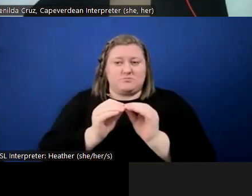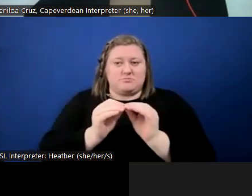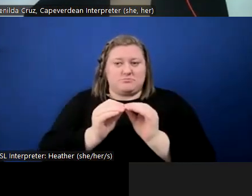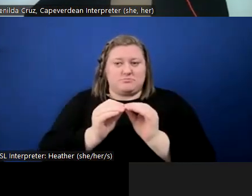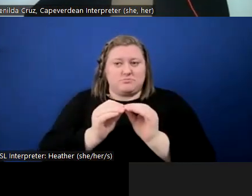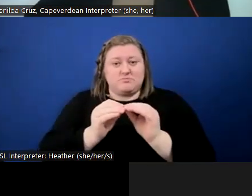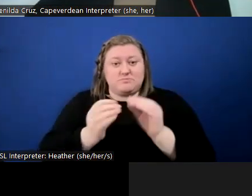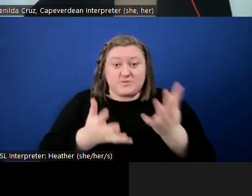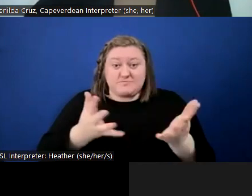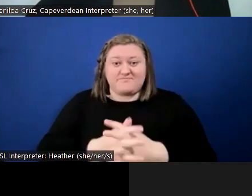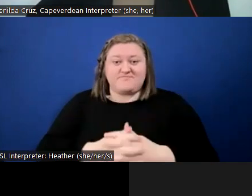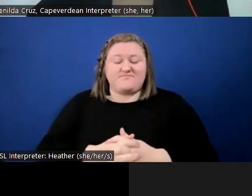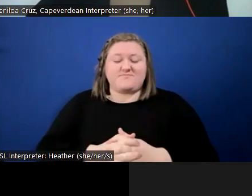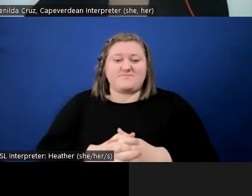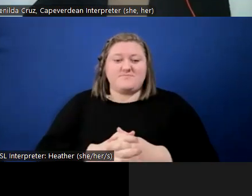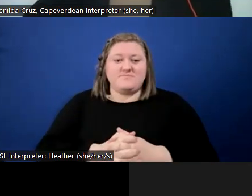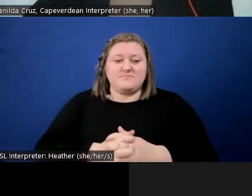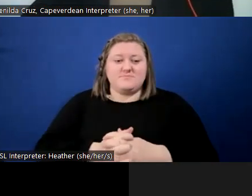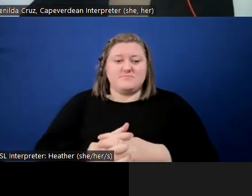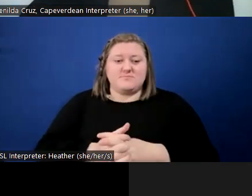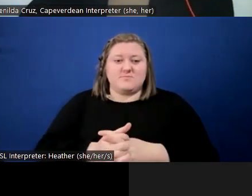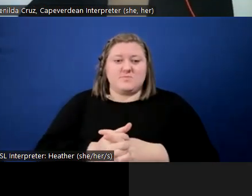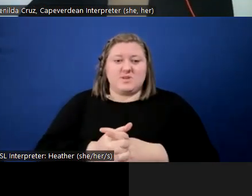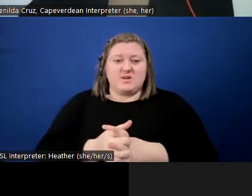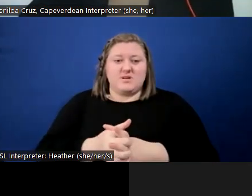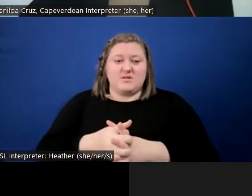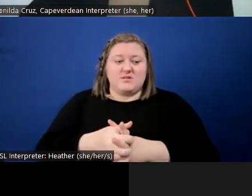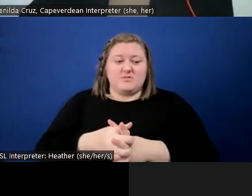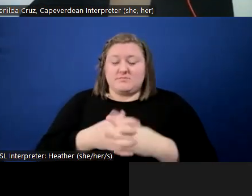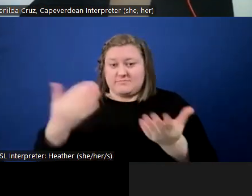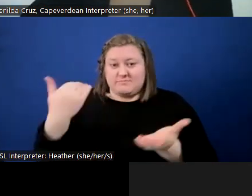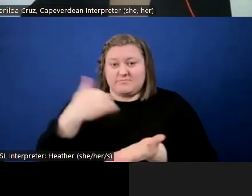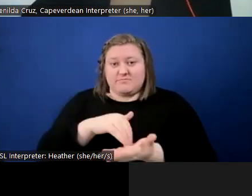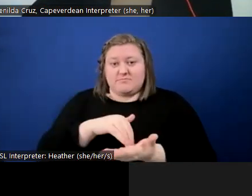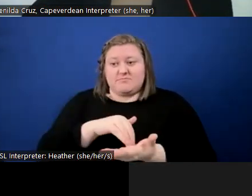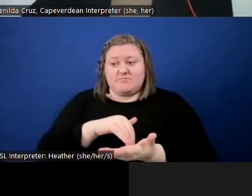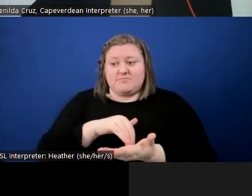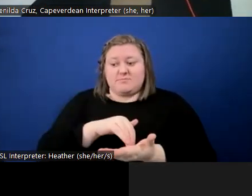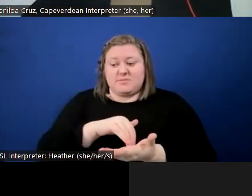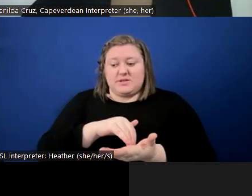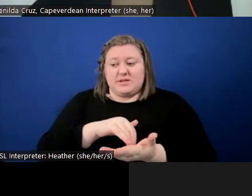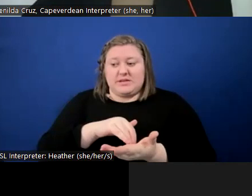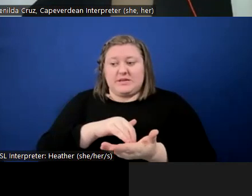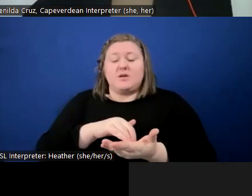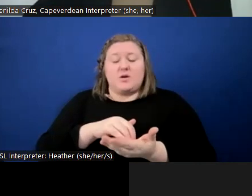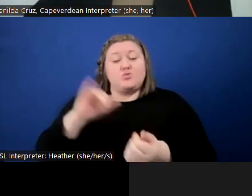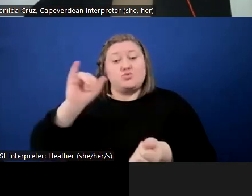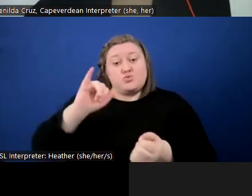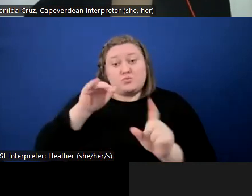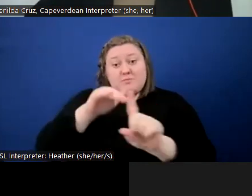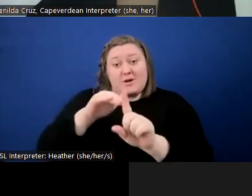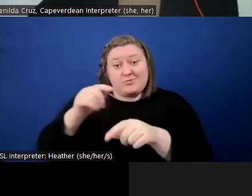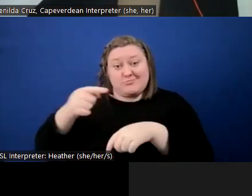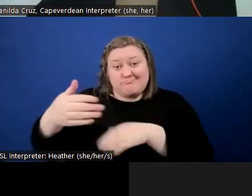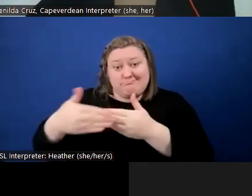So, another reminder is that within the next day or two, as I